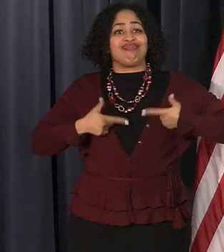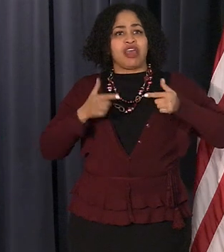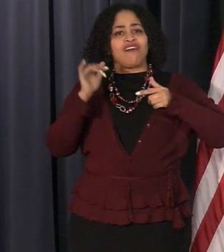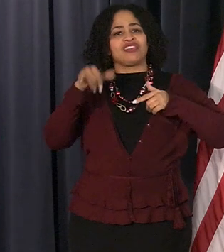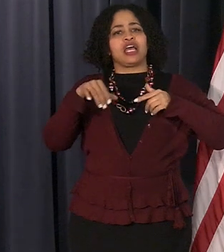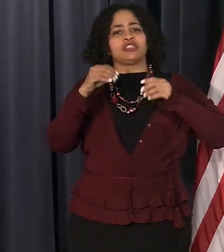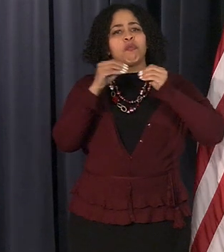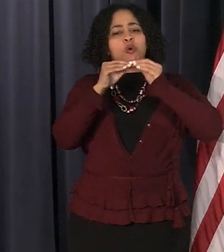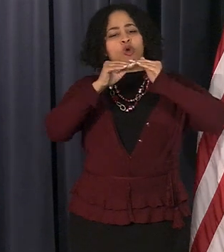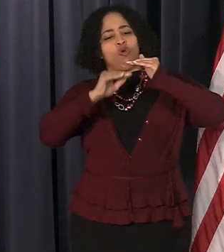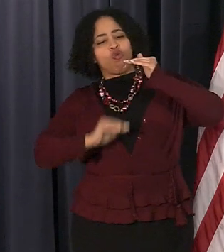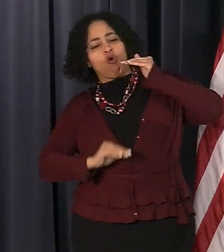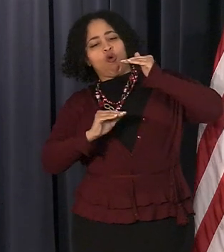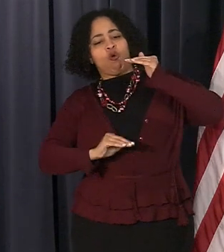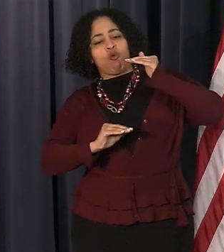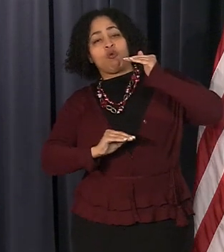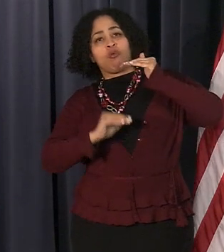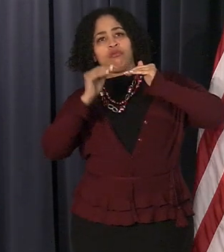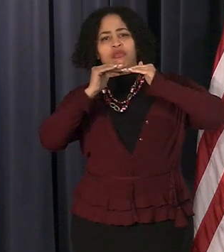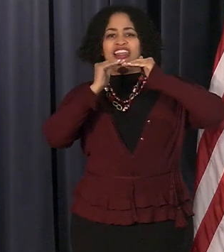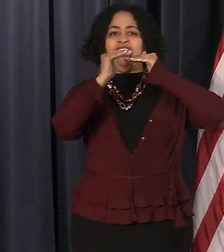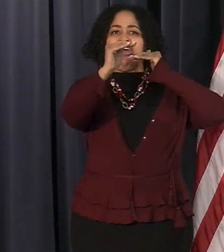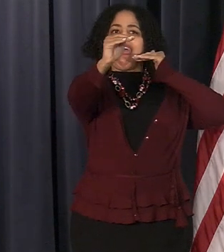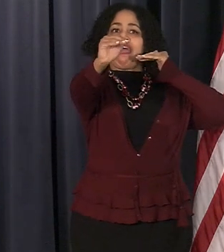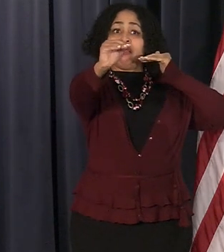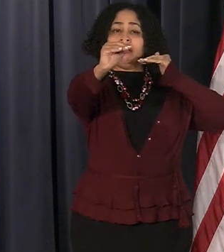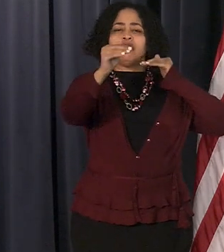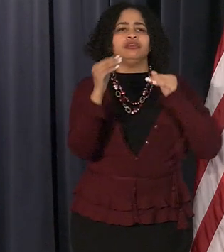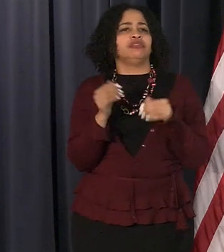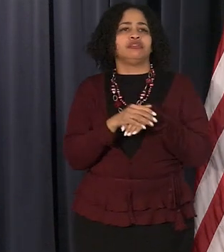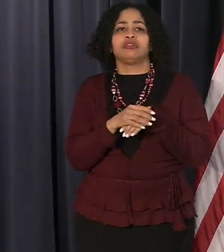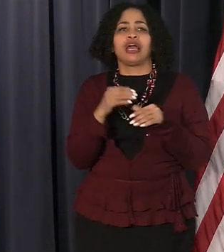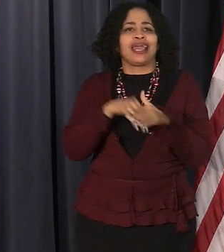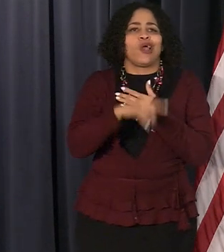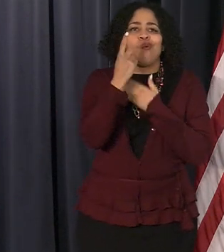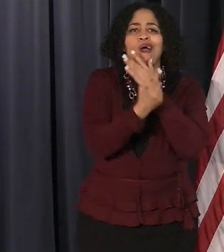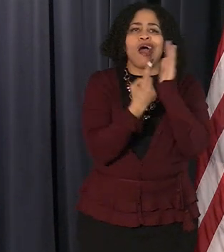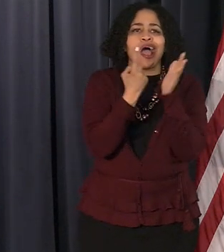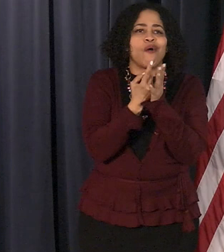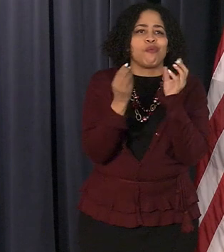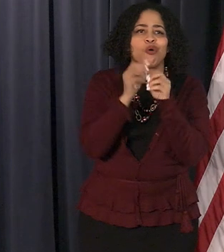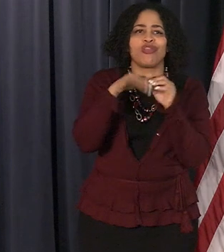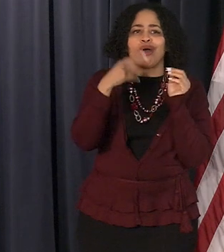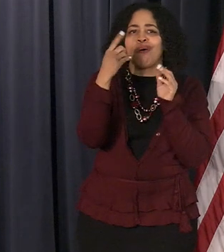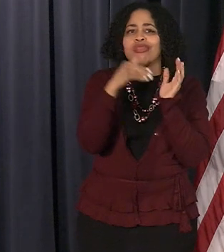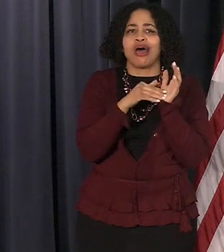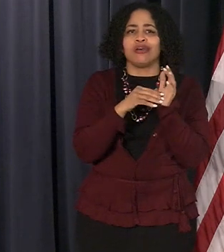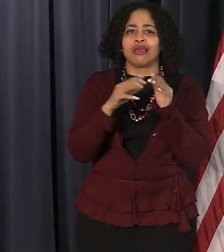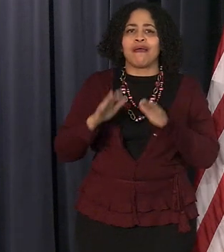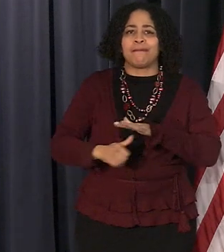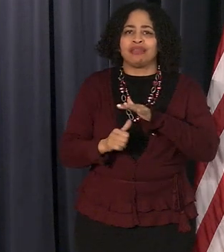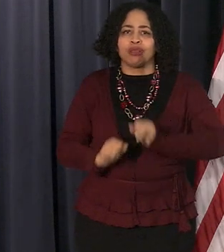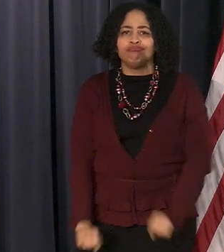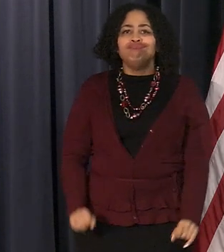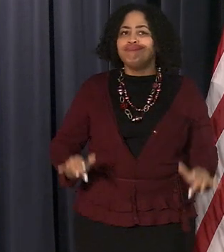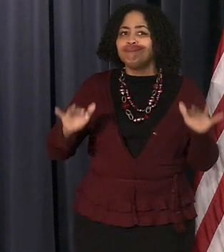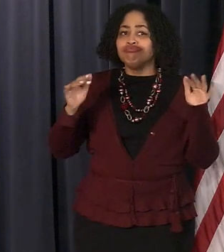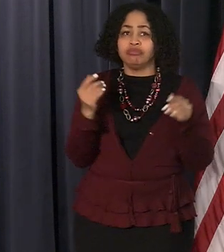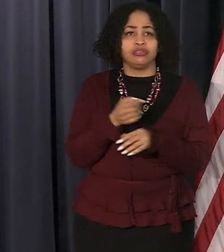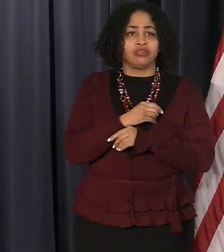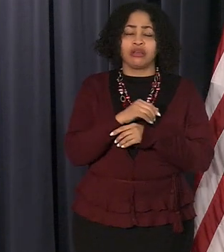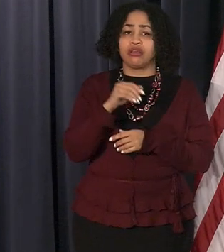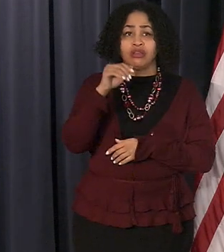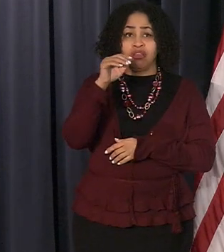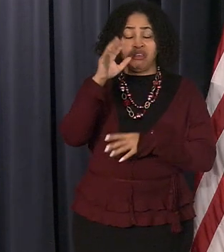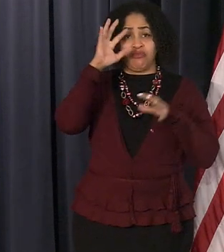just really in a matter of hours 32 000 basements backed up uh president biden was good enough we got a hundred million dollars provided